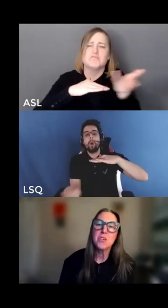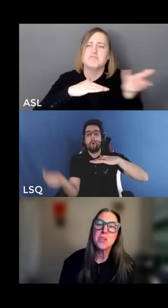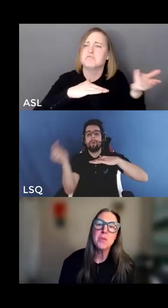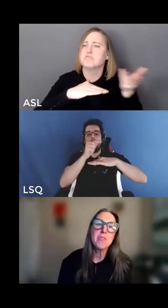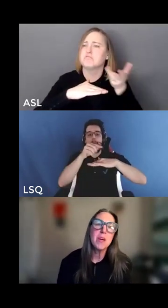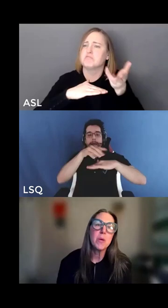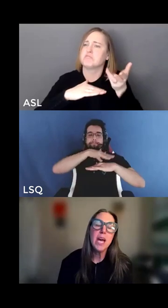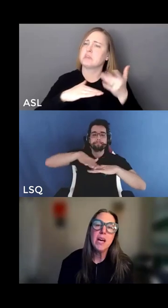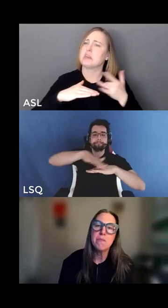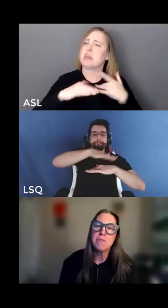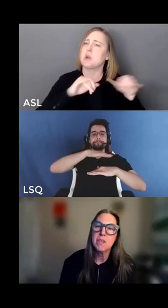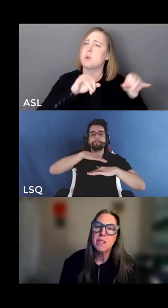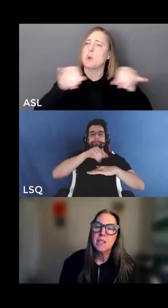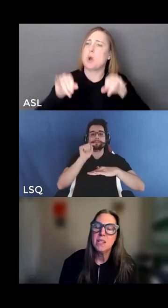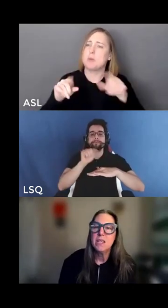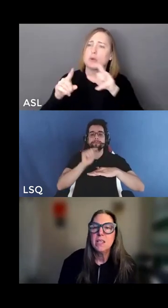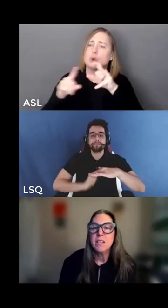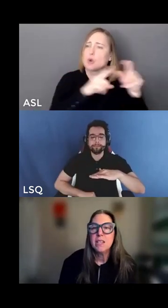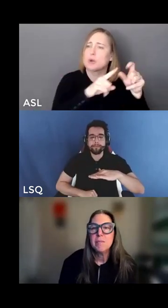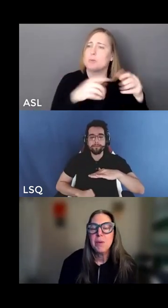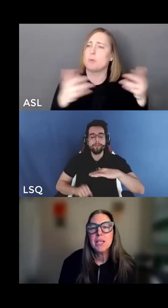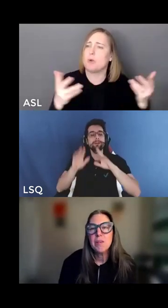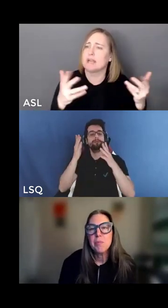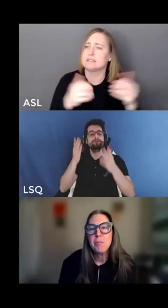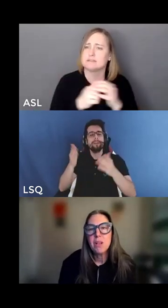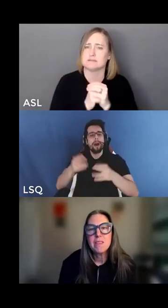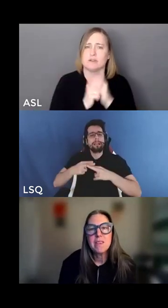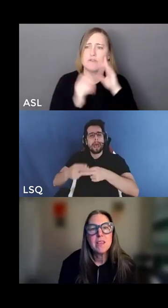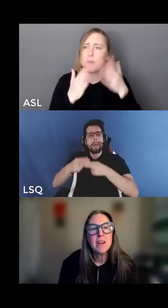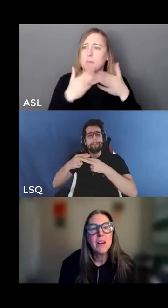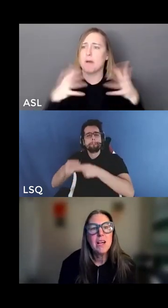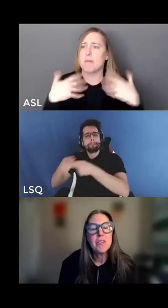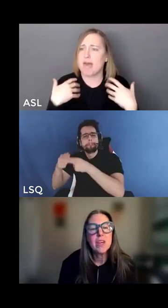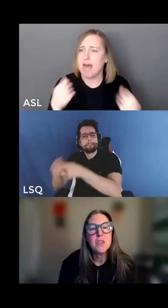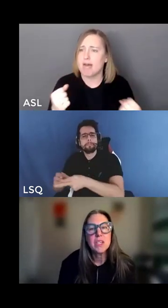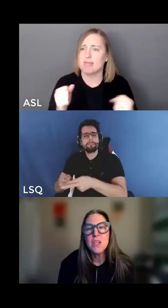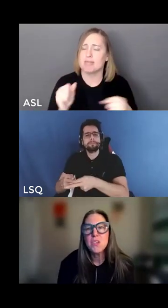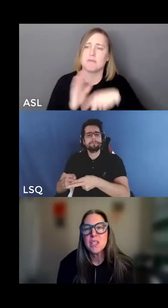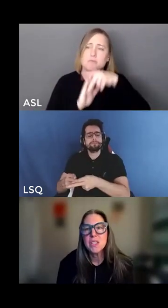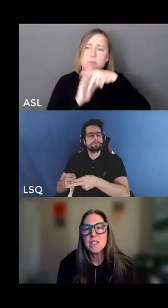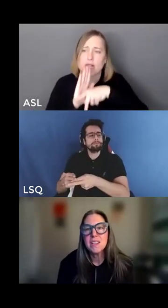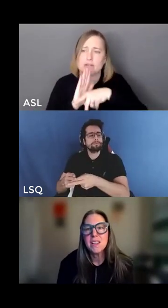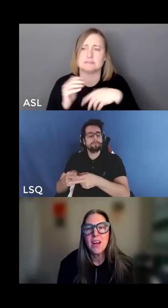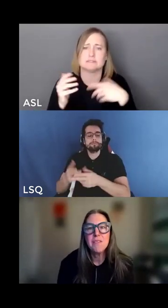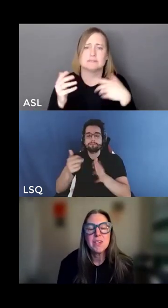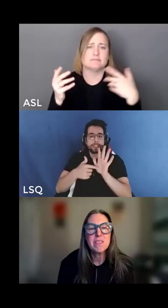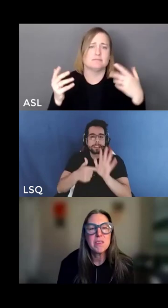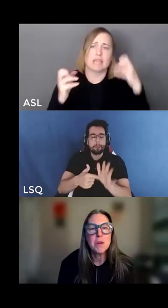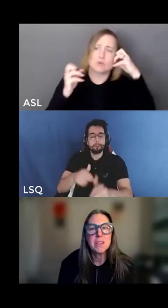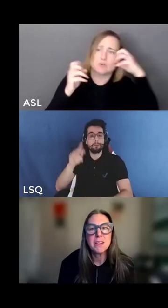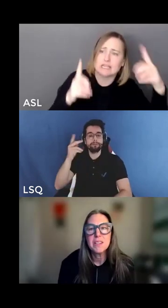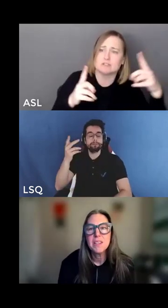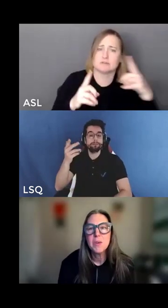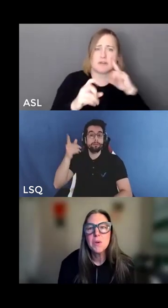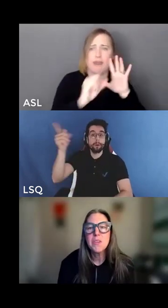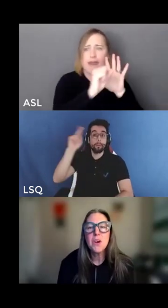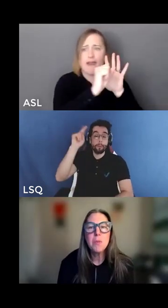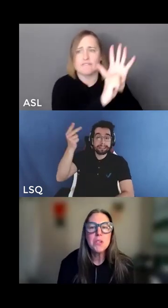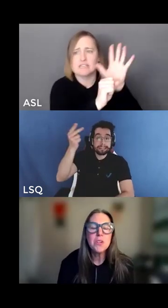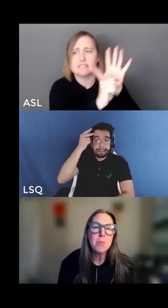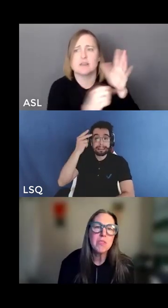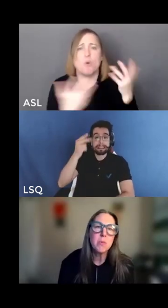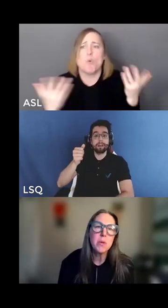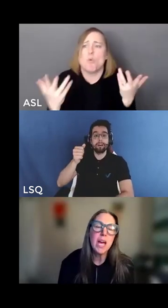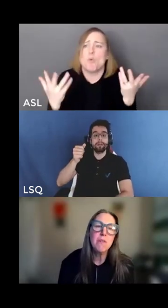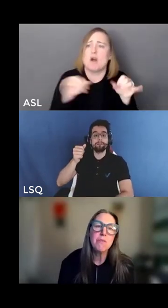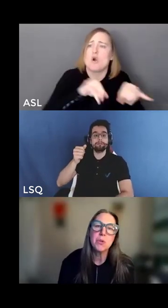common terms that we have in public health policy in our health education in our advocacy work what are the